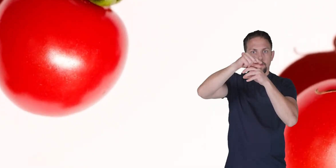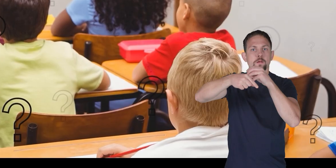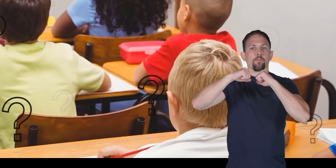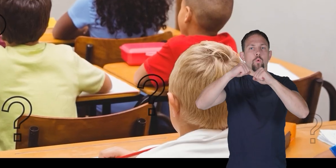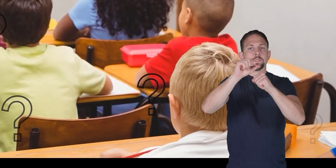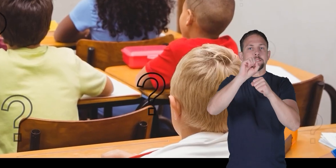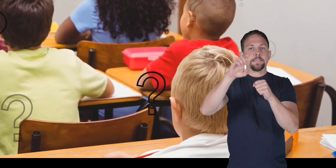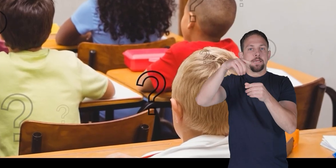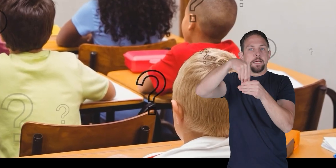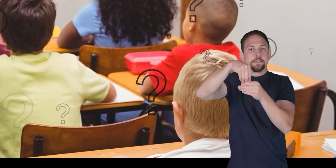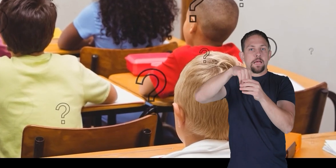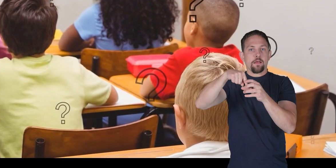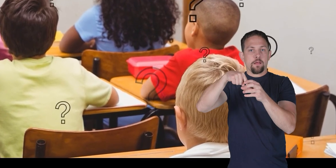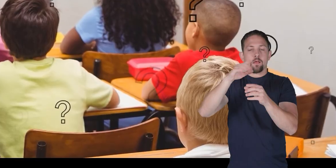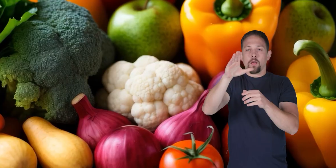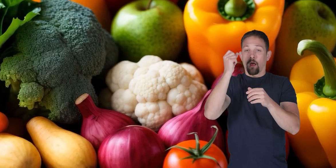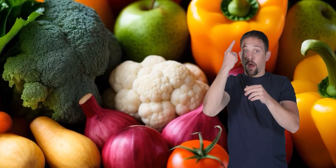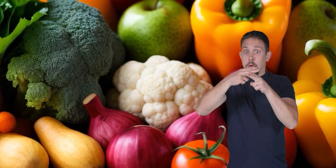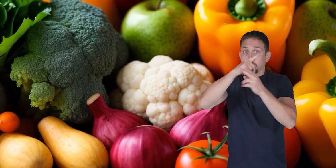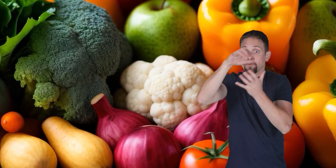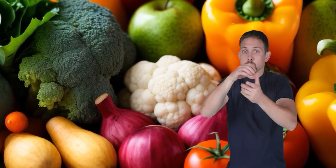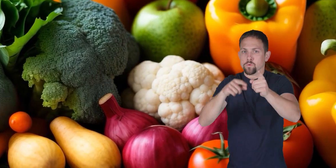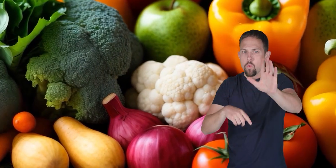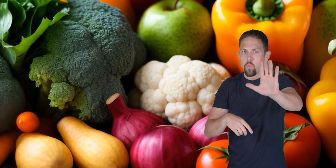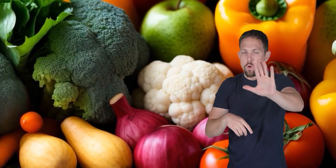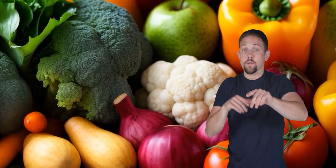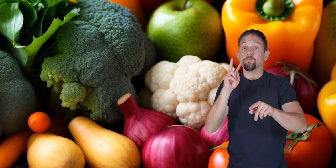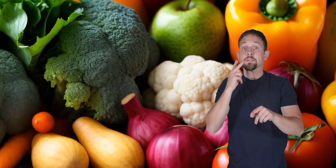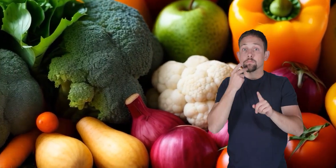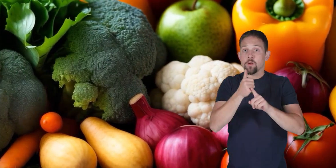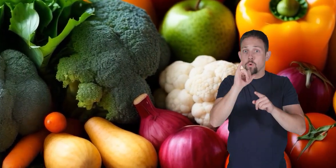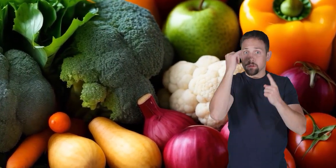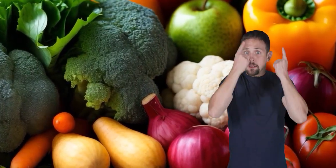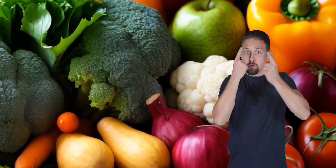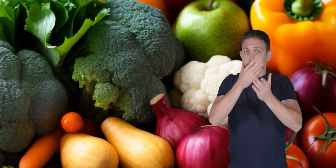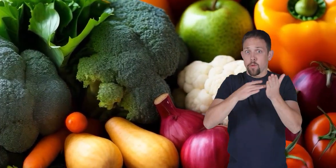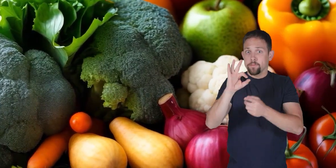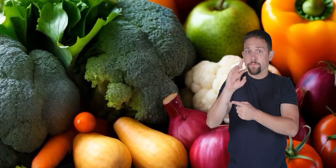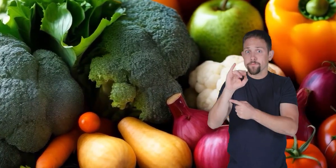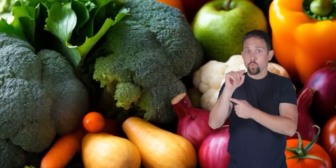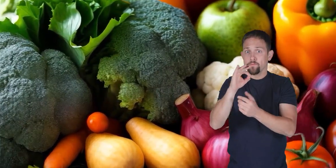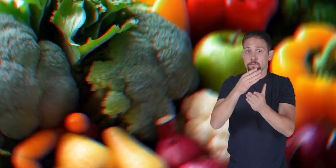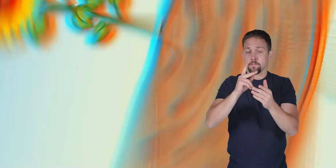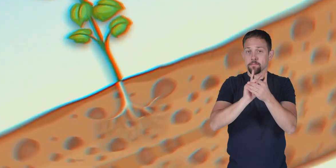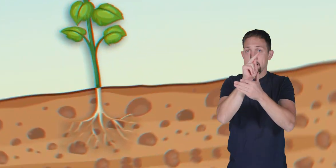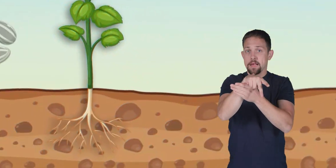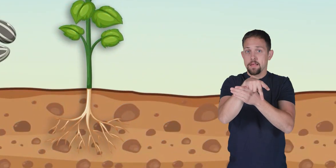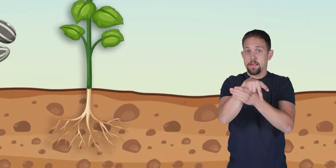and don't let its name confuse you vegetables are also considered to be the fruit of the plant